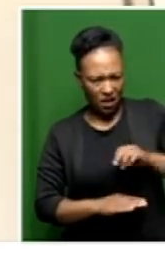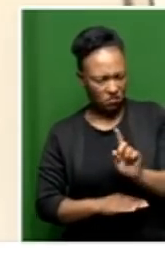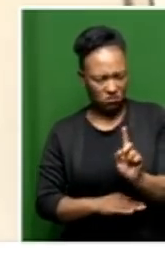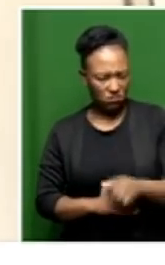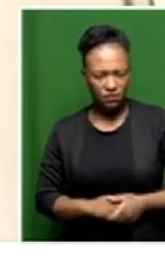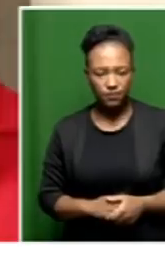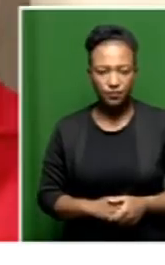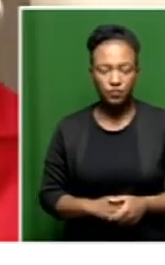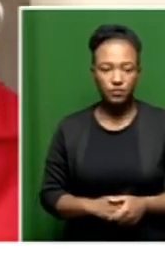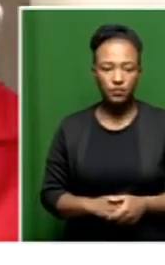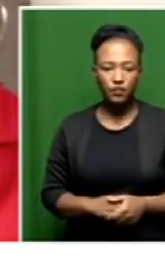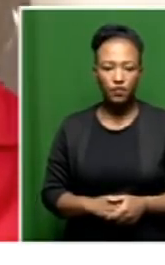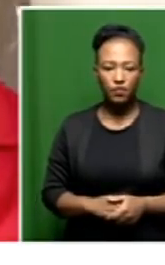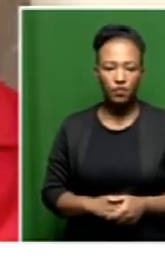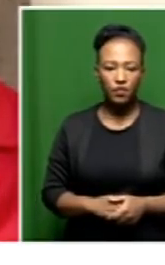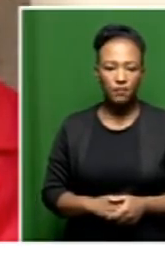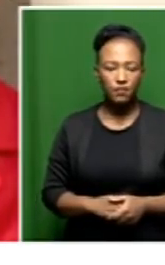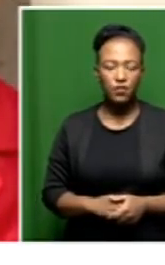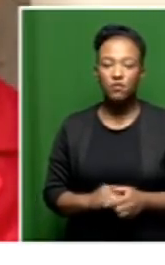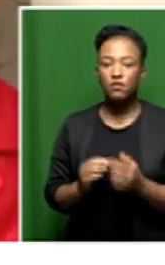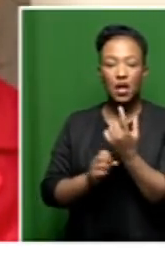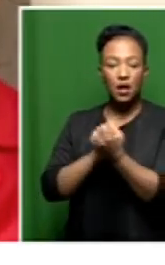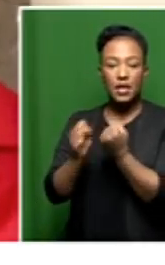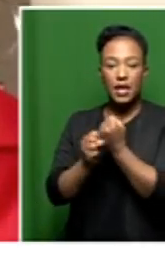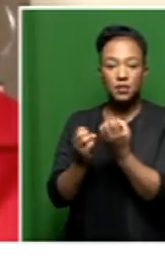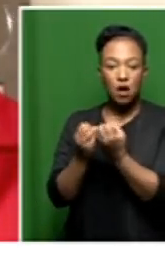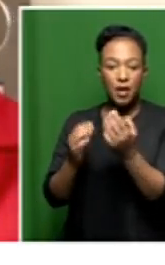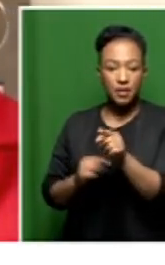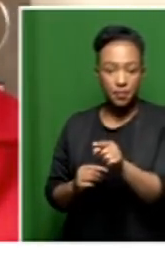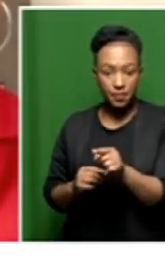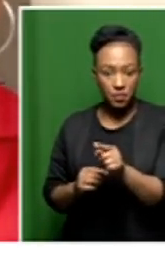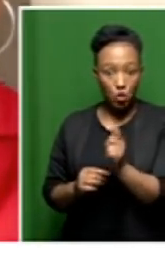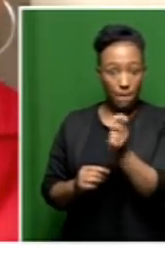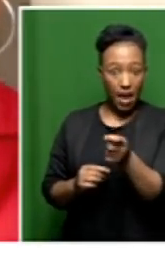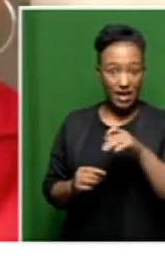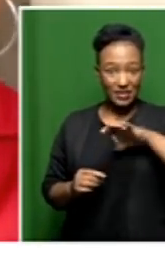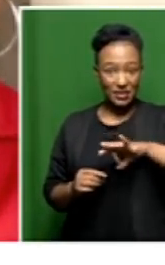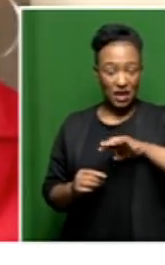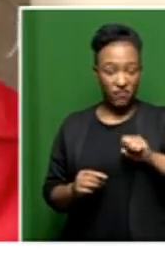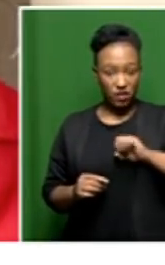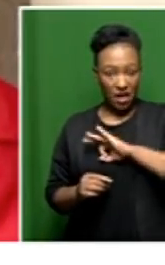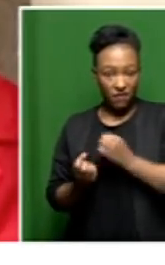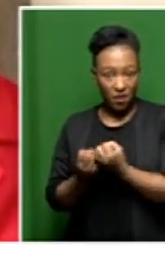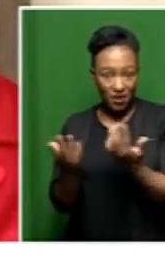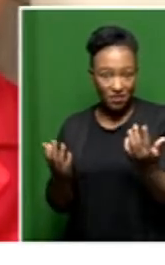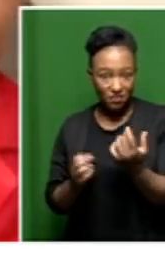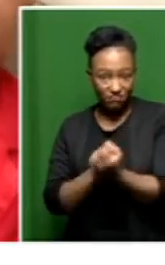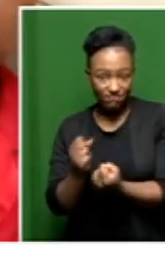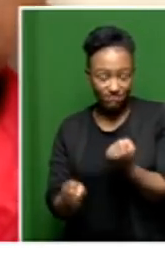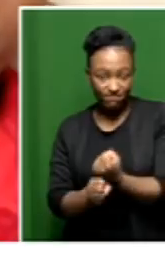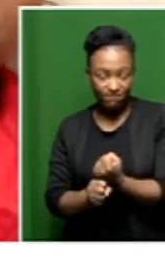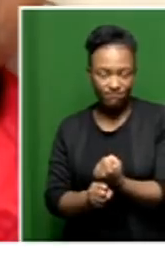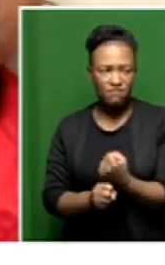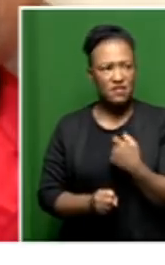salaries. So, how much have you been, for how many years have you been paying staff salaries, Mshongo? If I'm